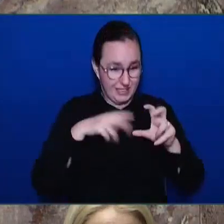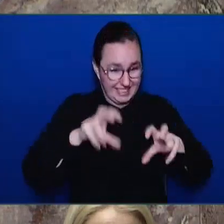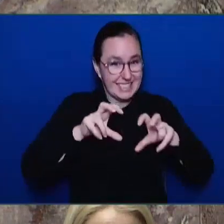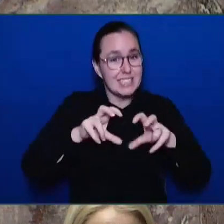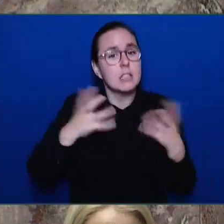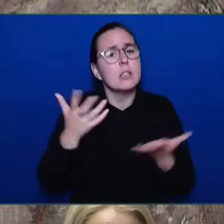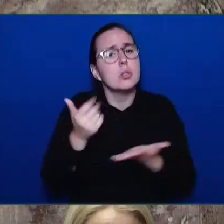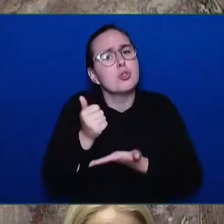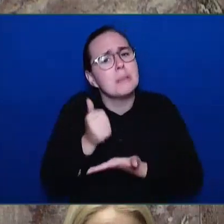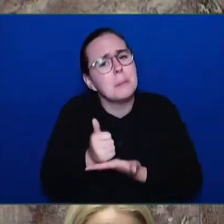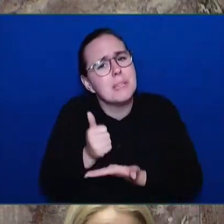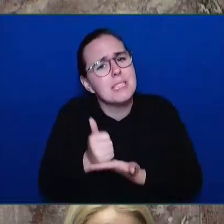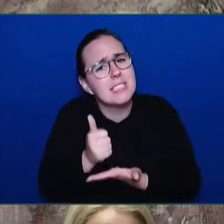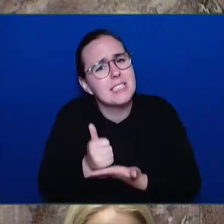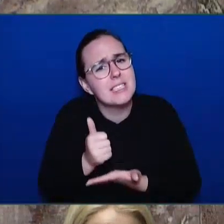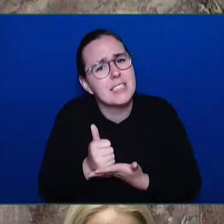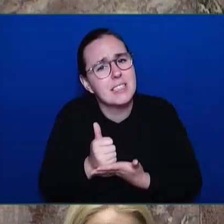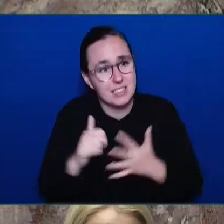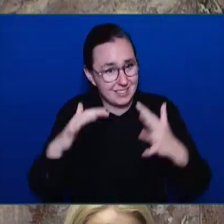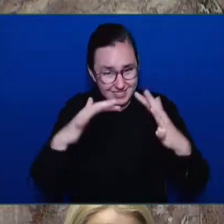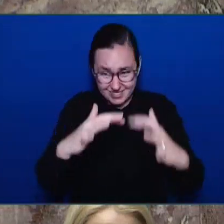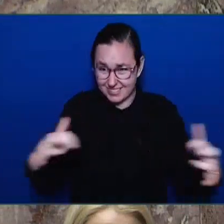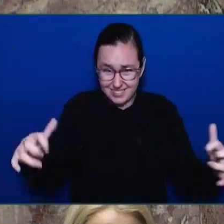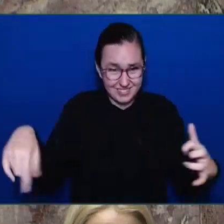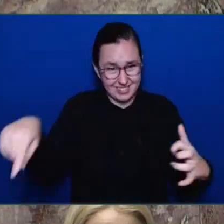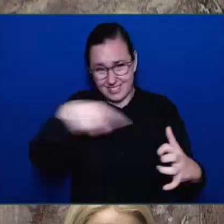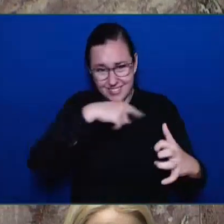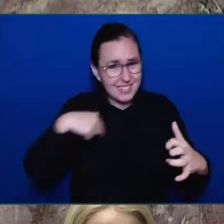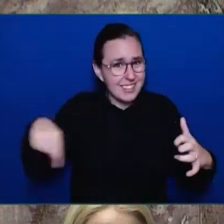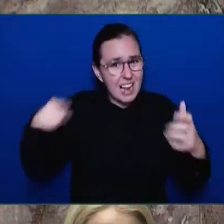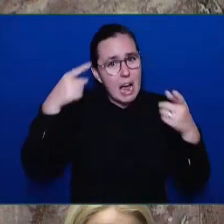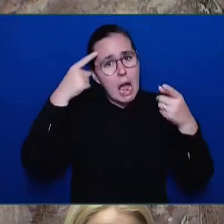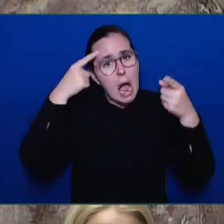connecting people to the services that they need.